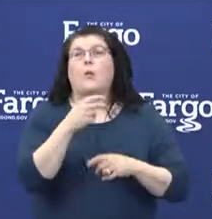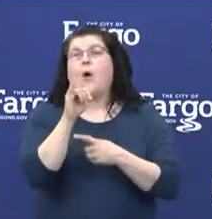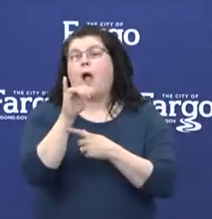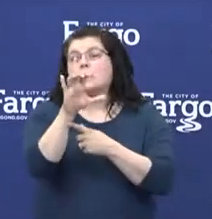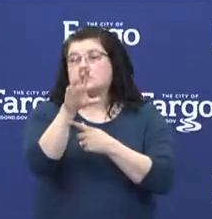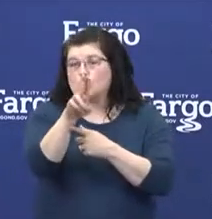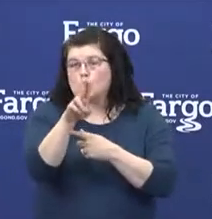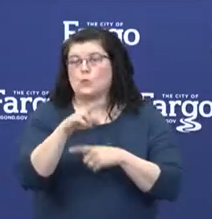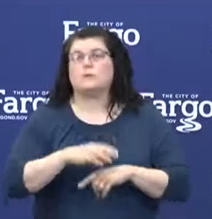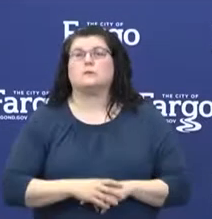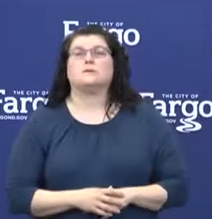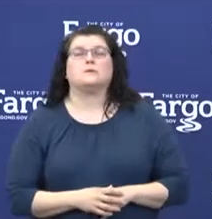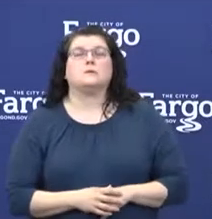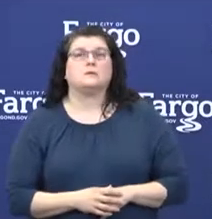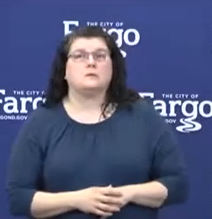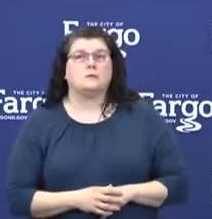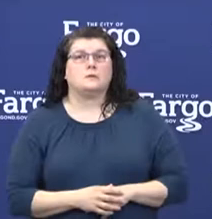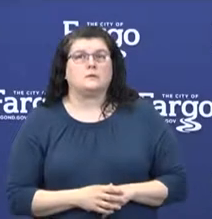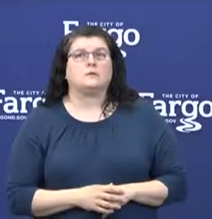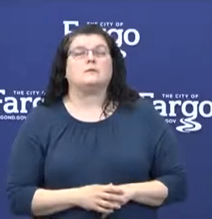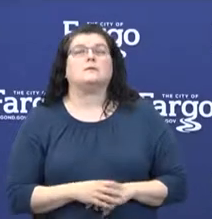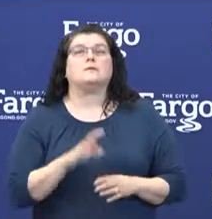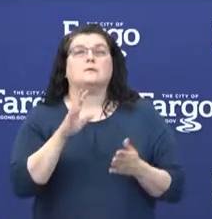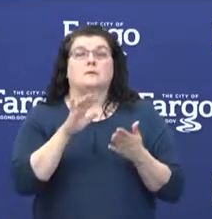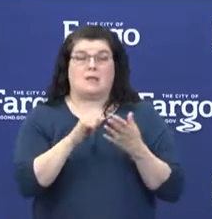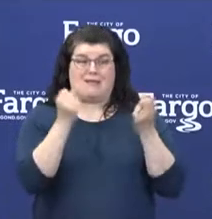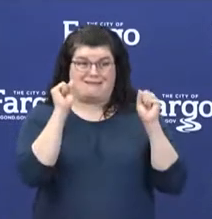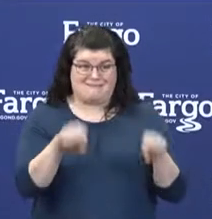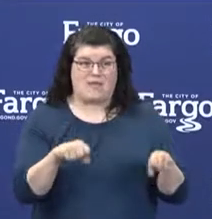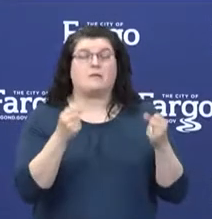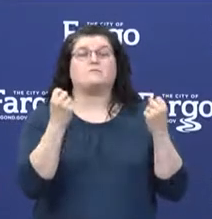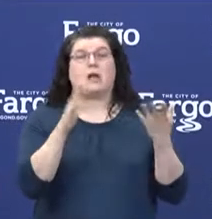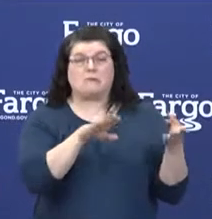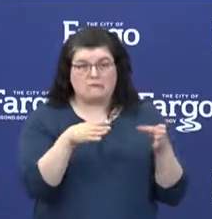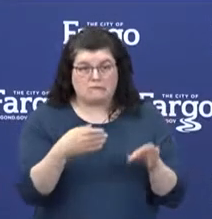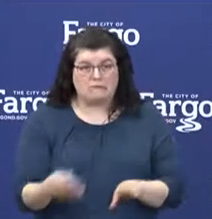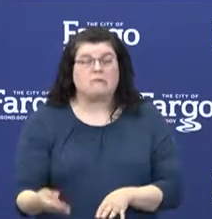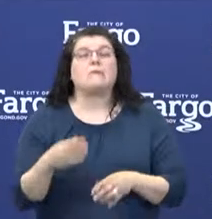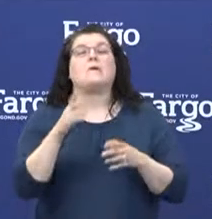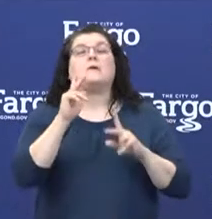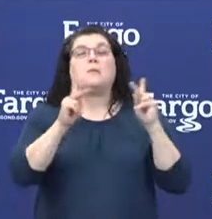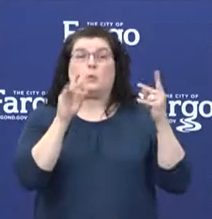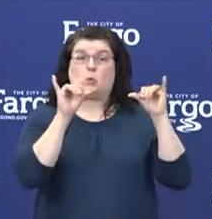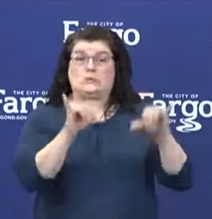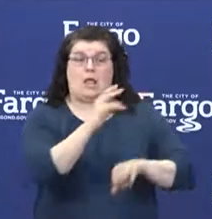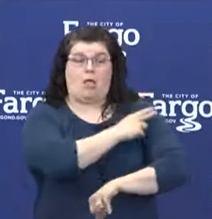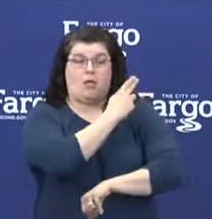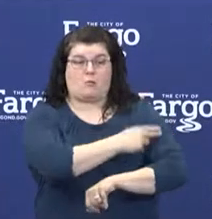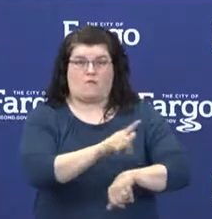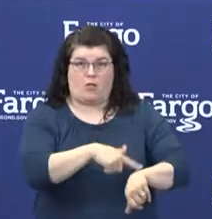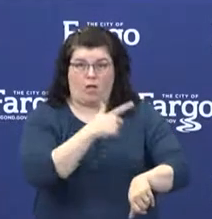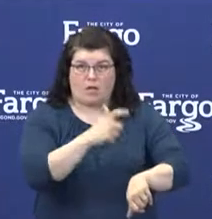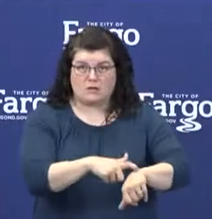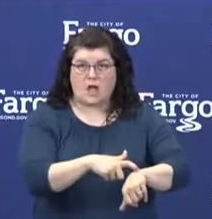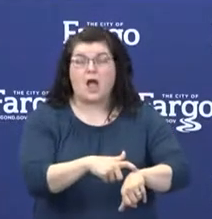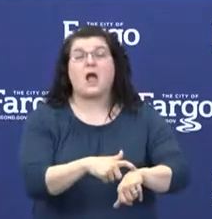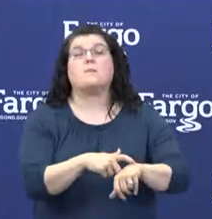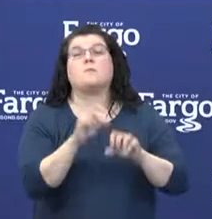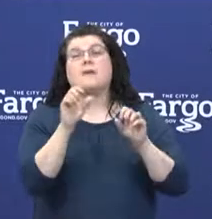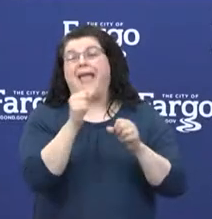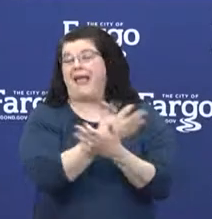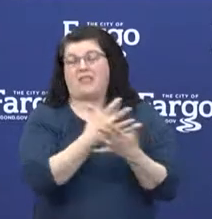This can result in significant morbidity, hospitalization, as I mentioned, and even if severe, can result in death.